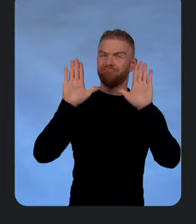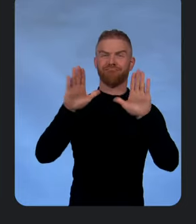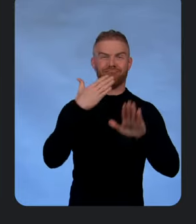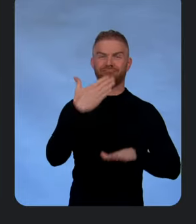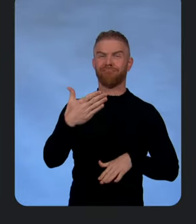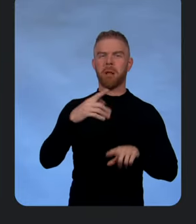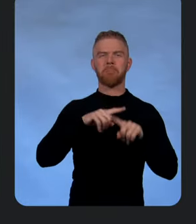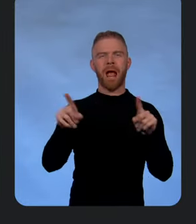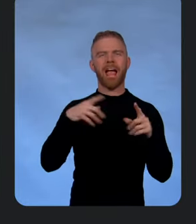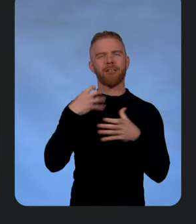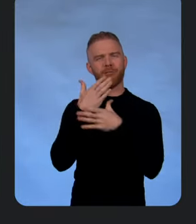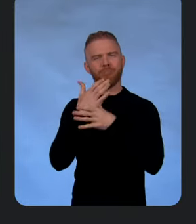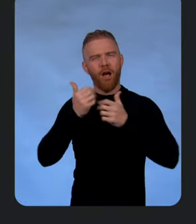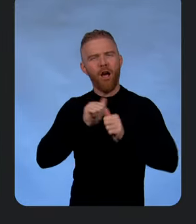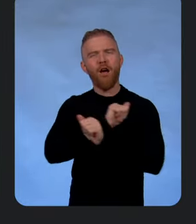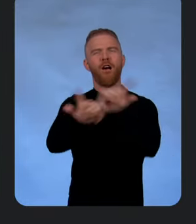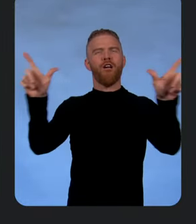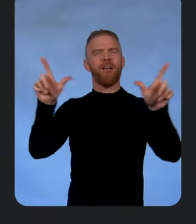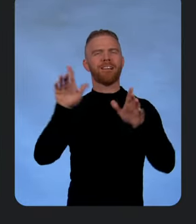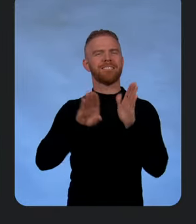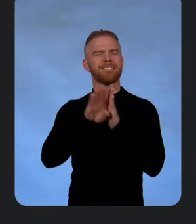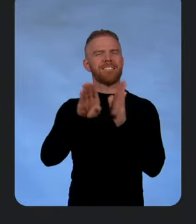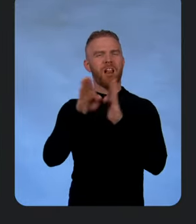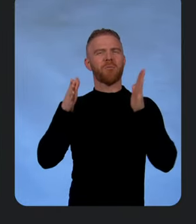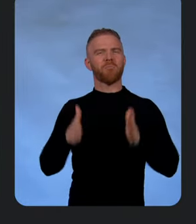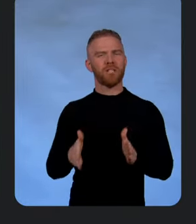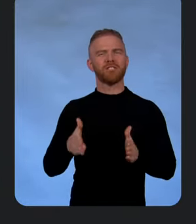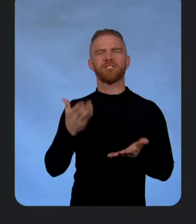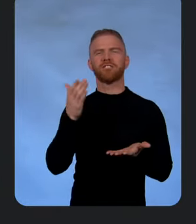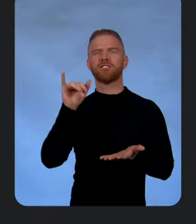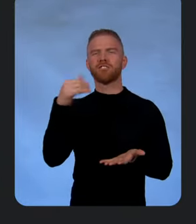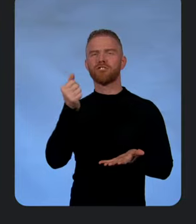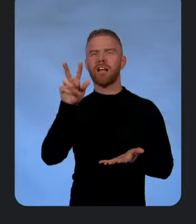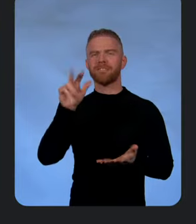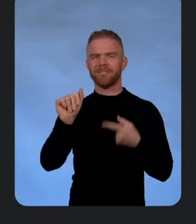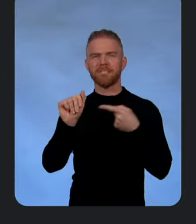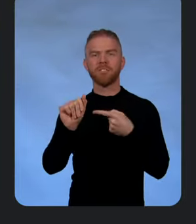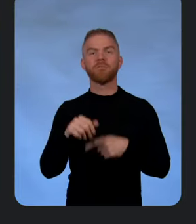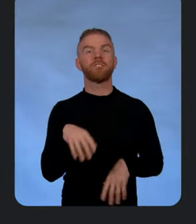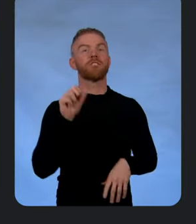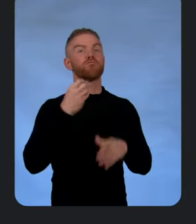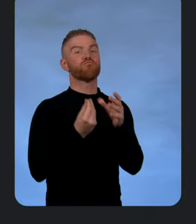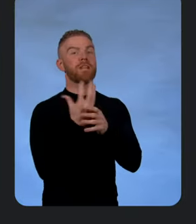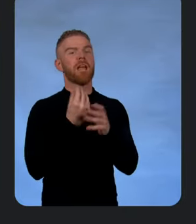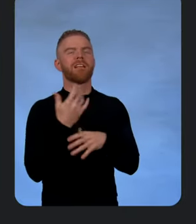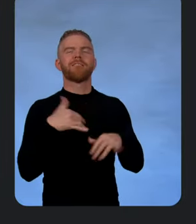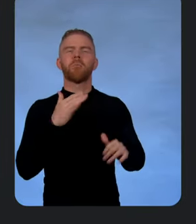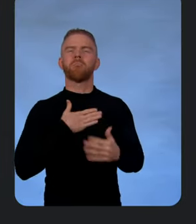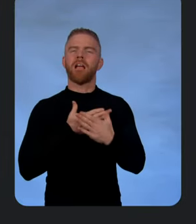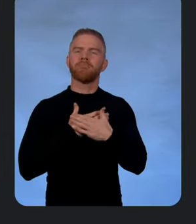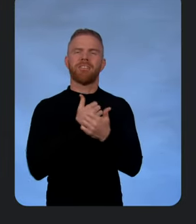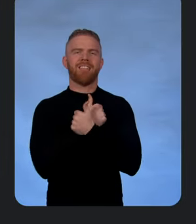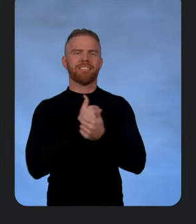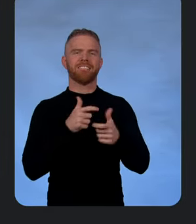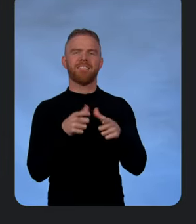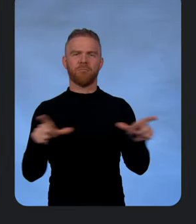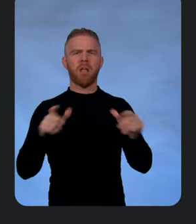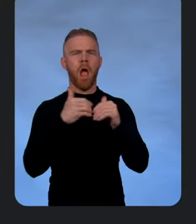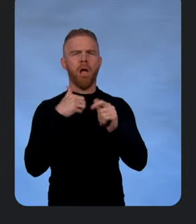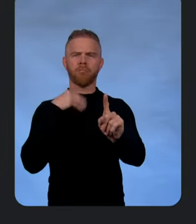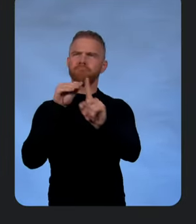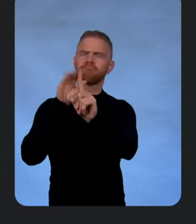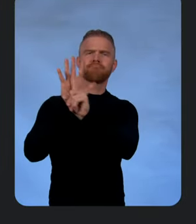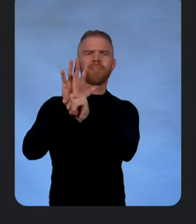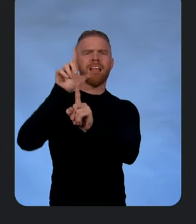making it good for all Gem devs, Java devs and others. Spring is still my love language. So how do we use Spring Boot, Java, and Spring